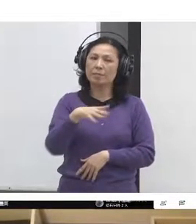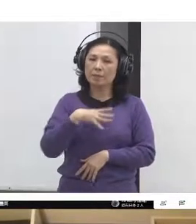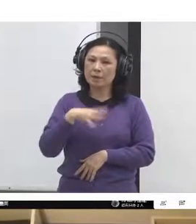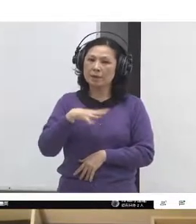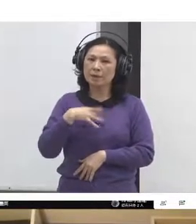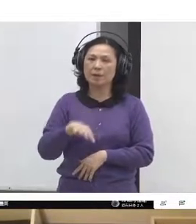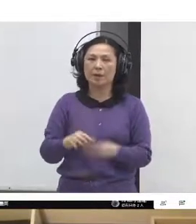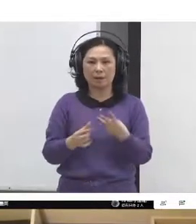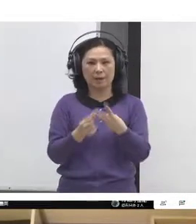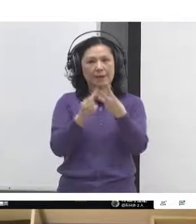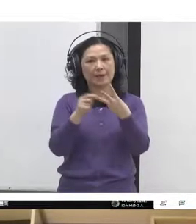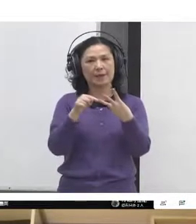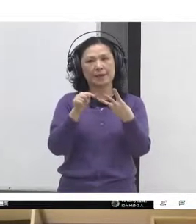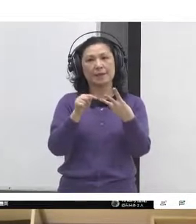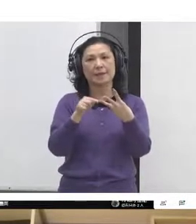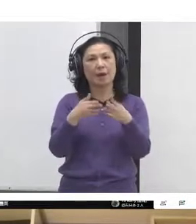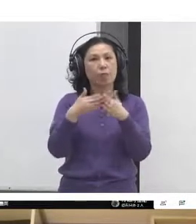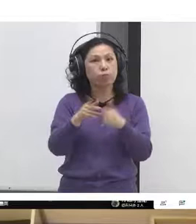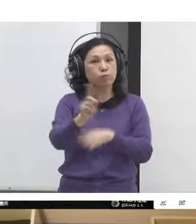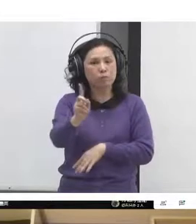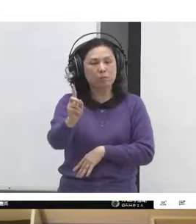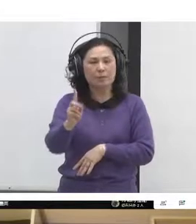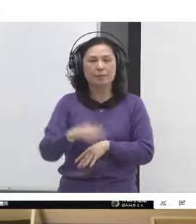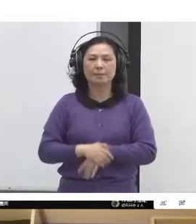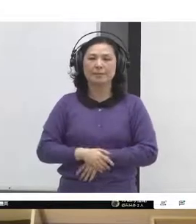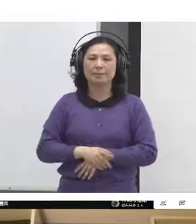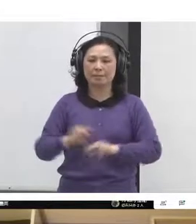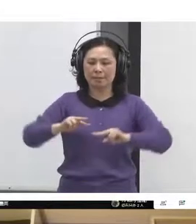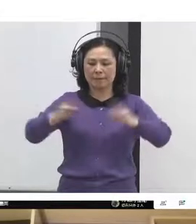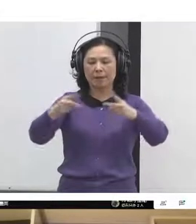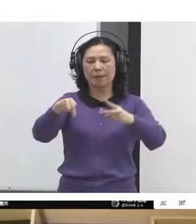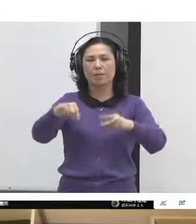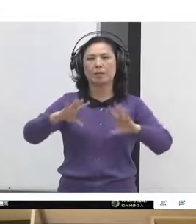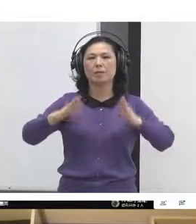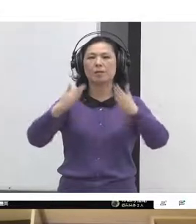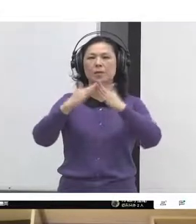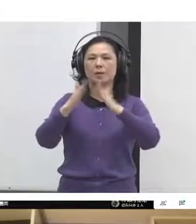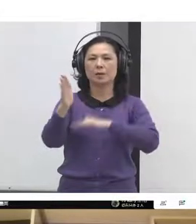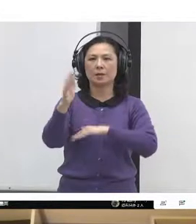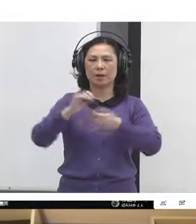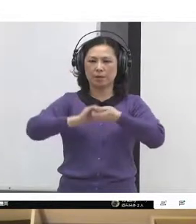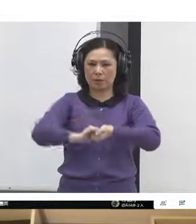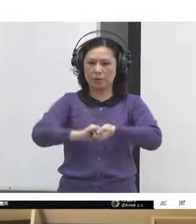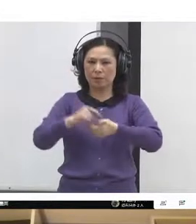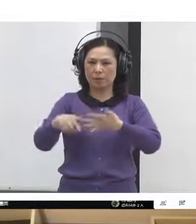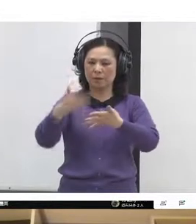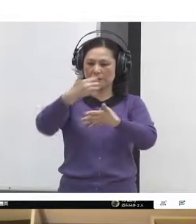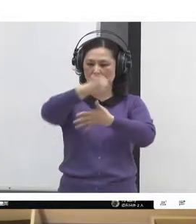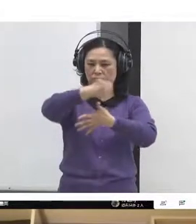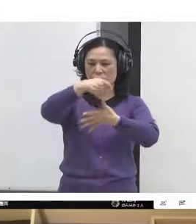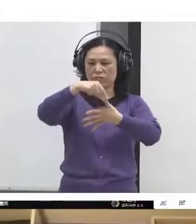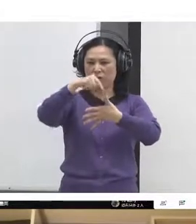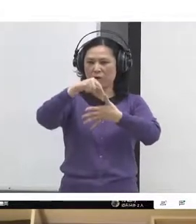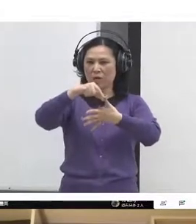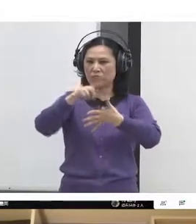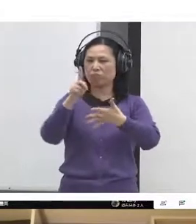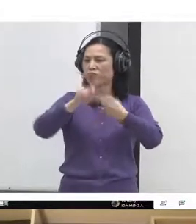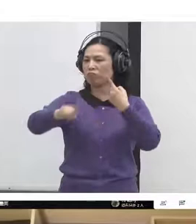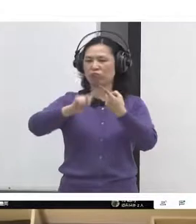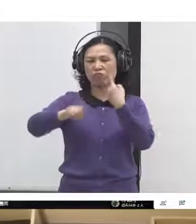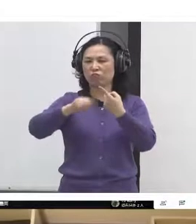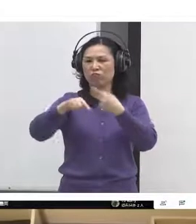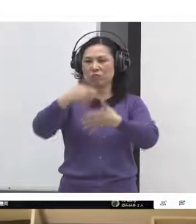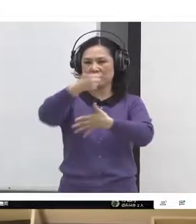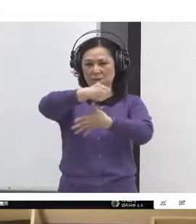a transformation of decision making at the national level, so the very national highest level of governments. But